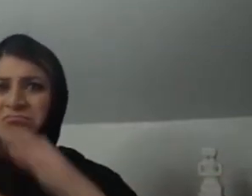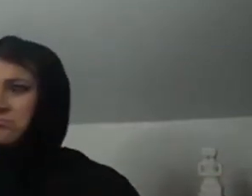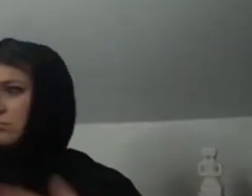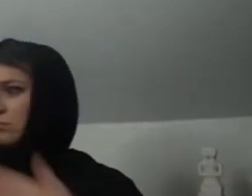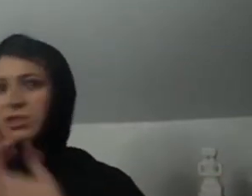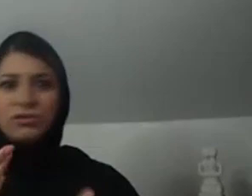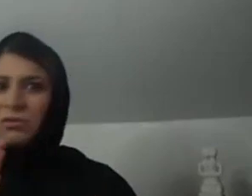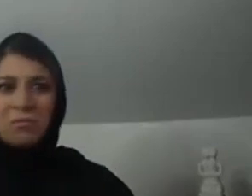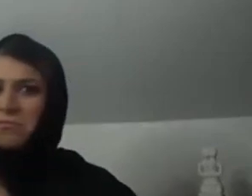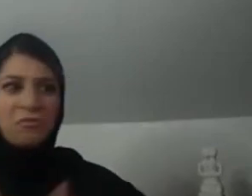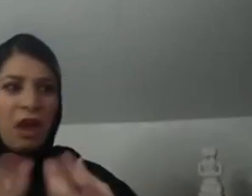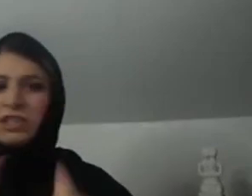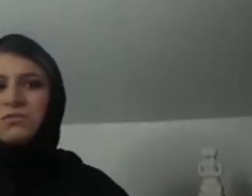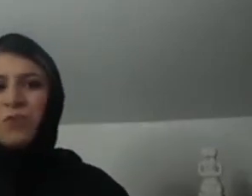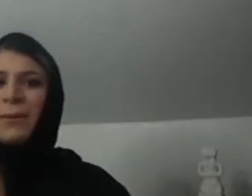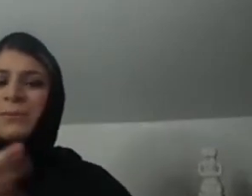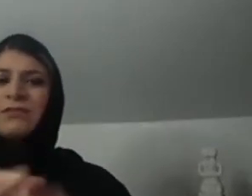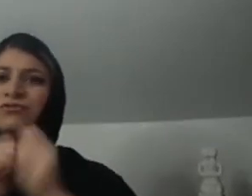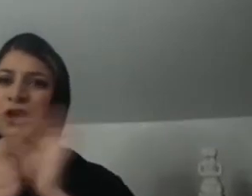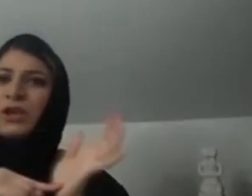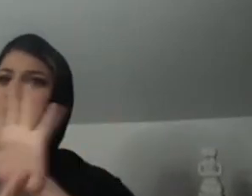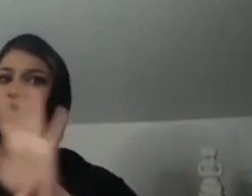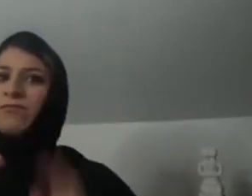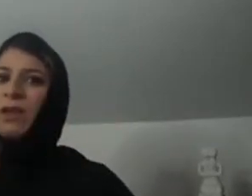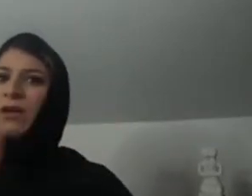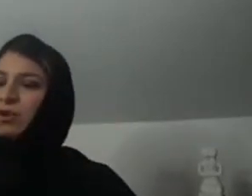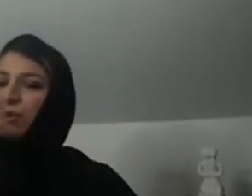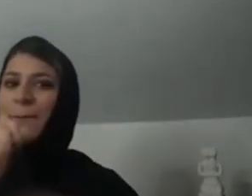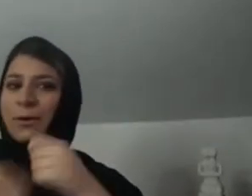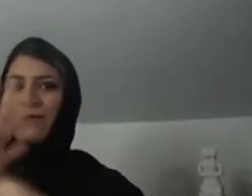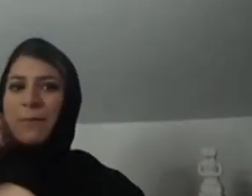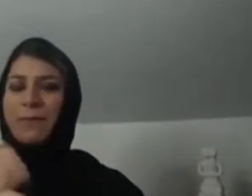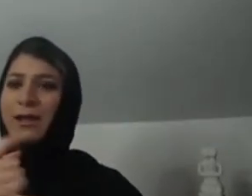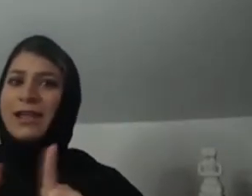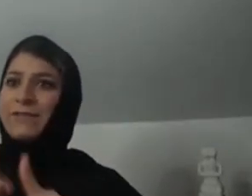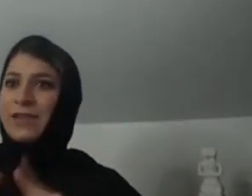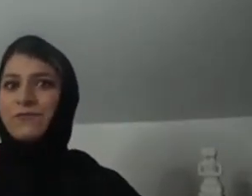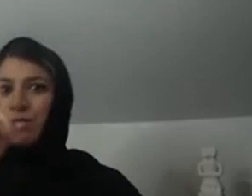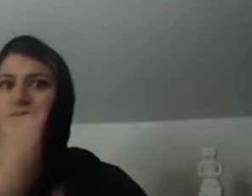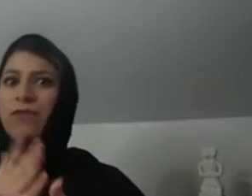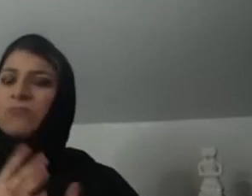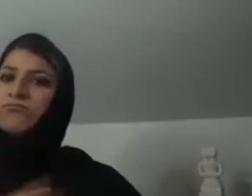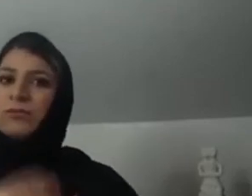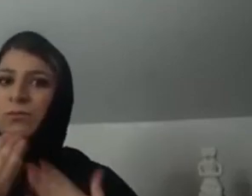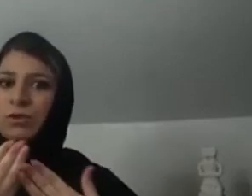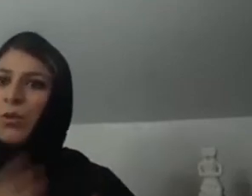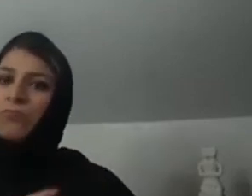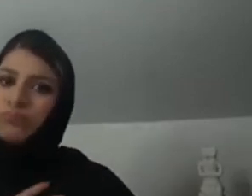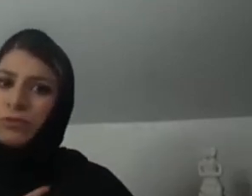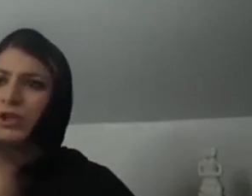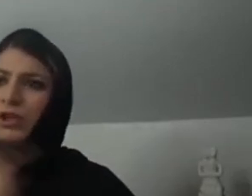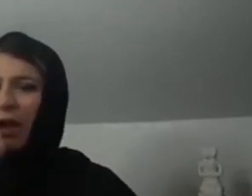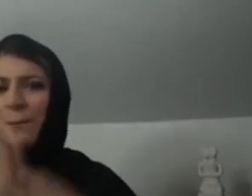You know, I, I, I, I do work with boundaries as well. I am mindful of the boundaries of what I'm showing within my, within my films.